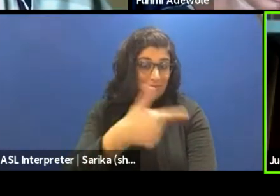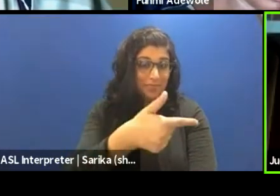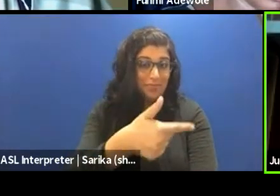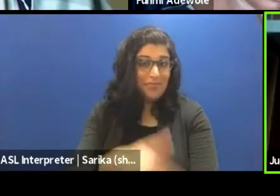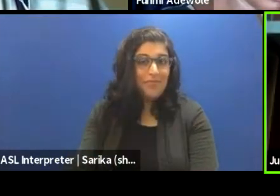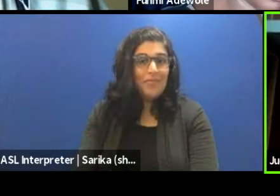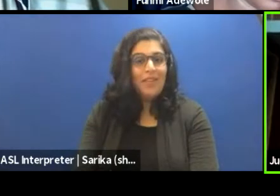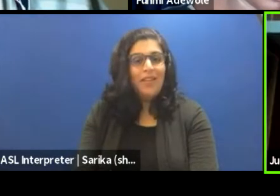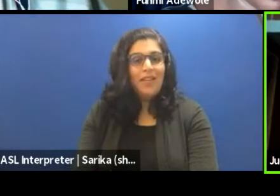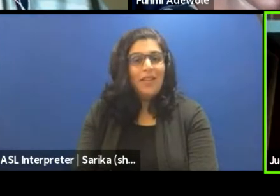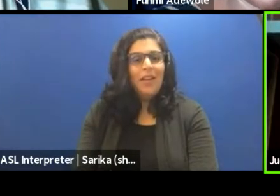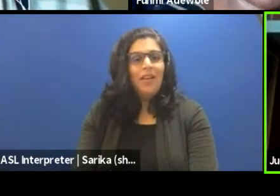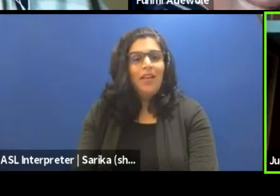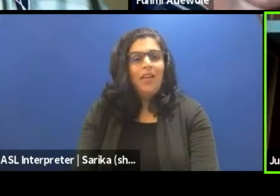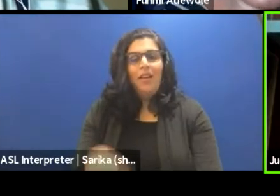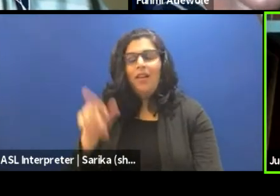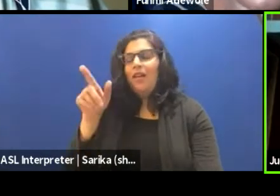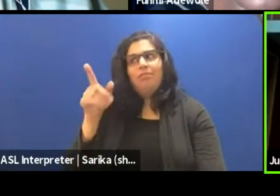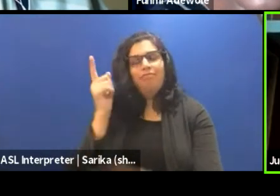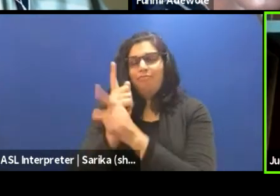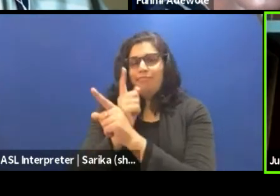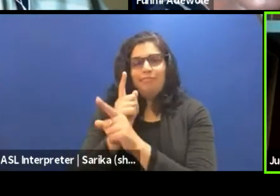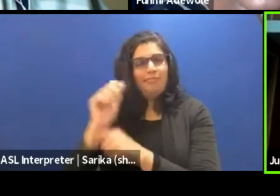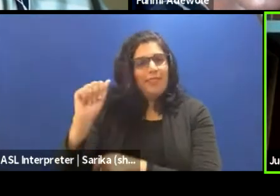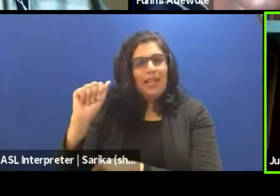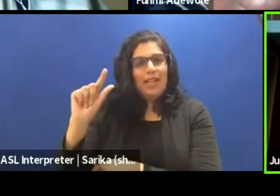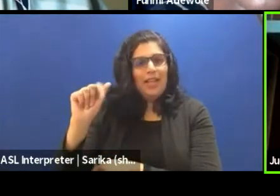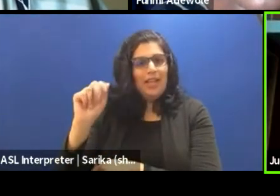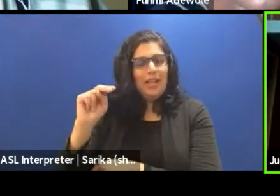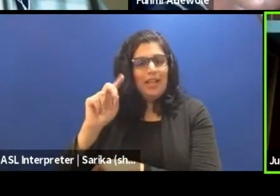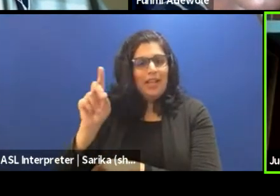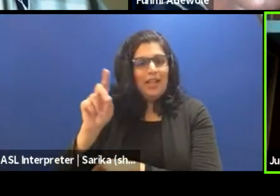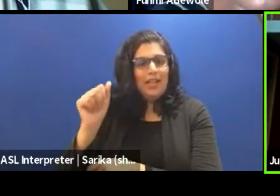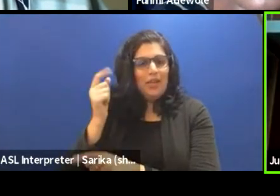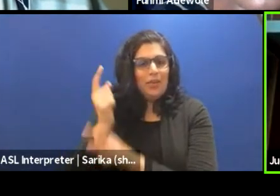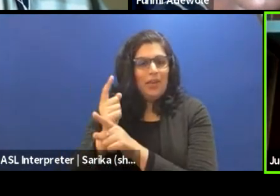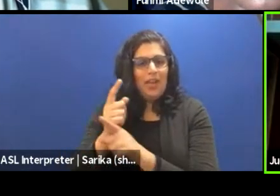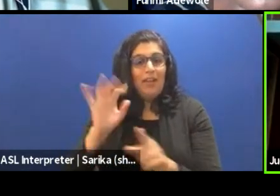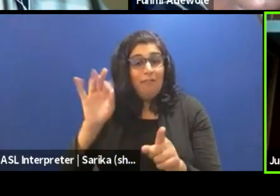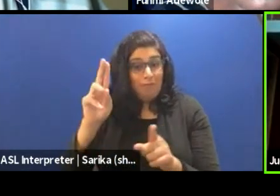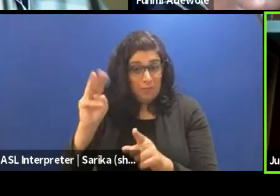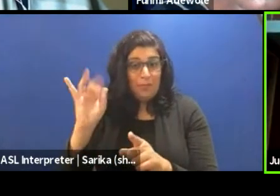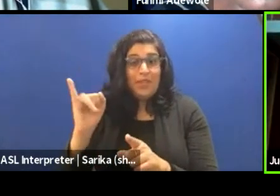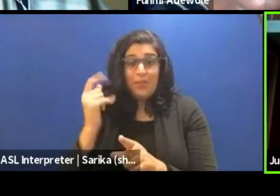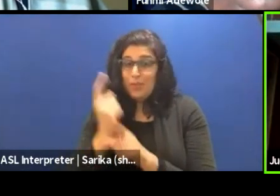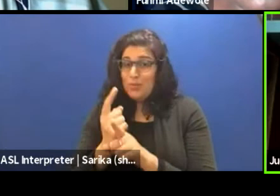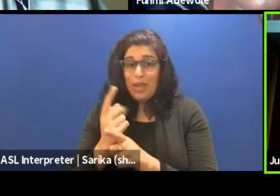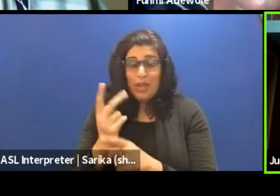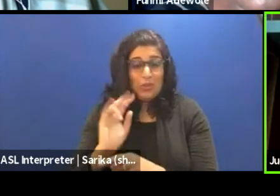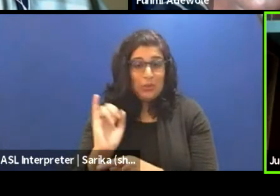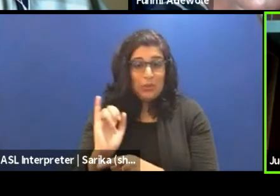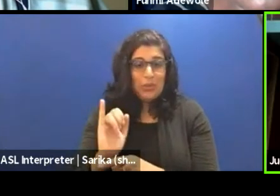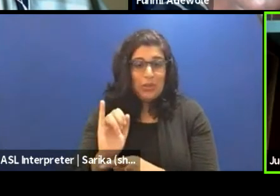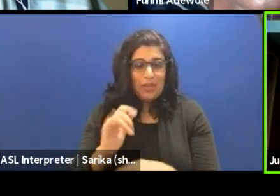Jude? Jude? Yeah, know, Aganza was so very right, and so also for me. And I think that, you know, there's a time and a place of